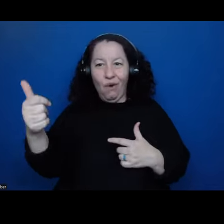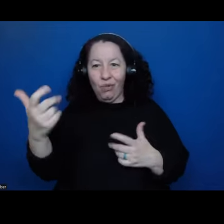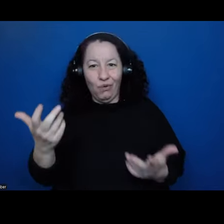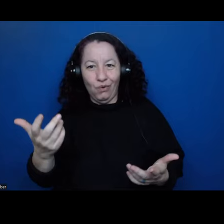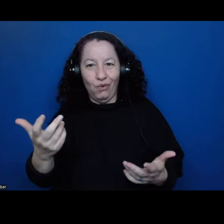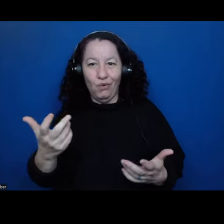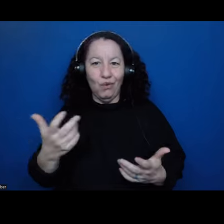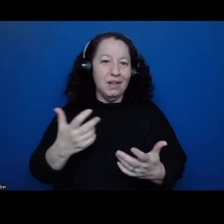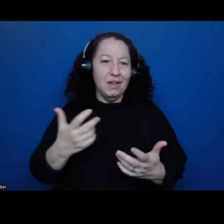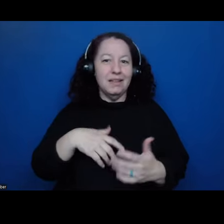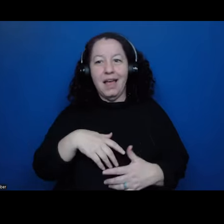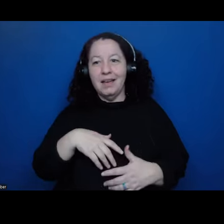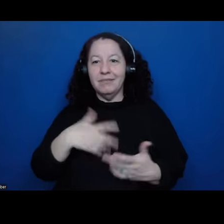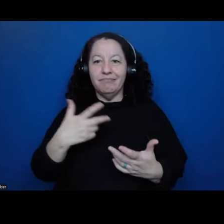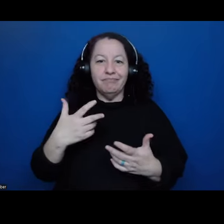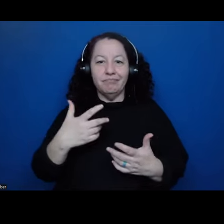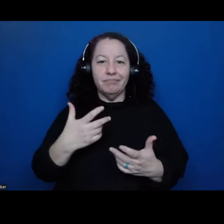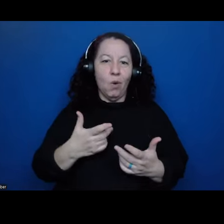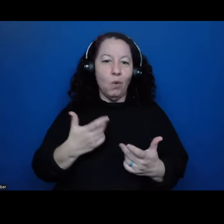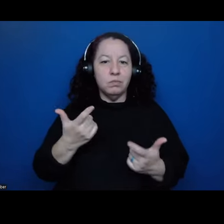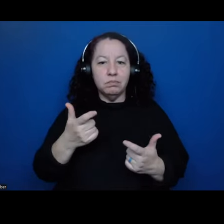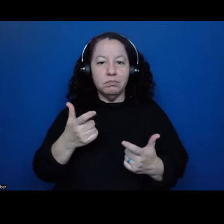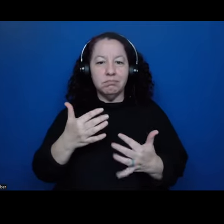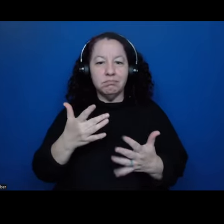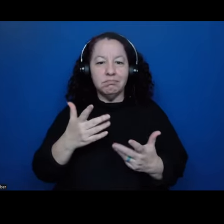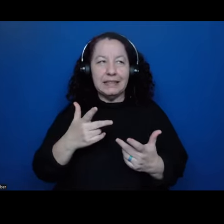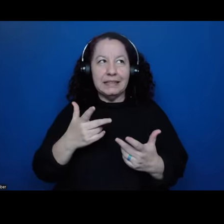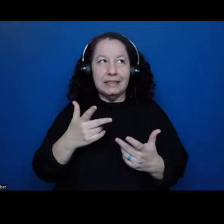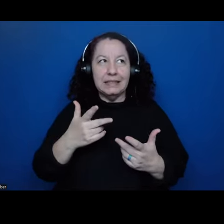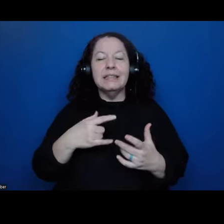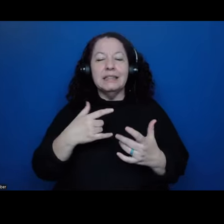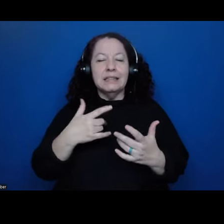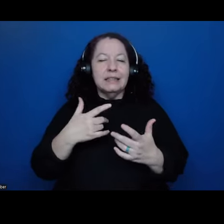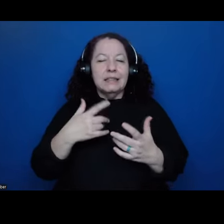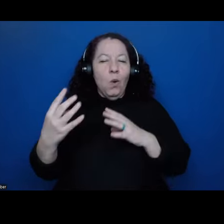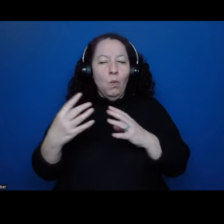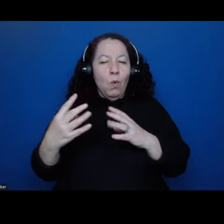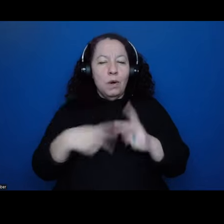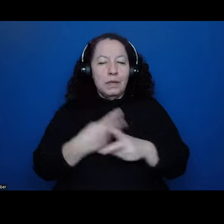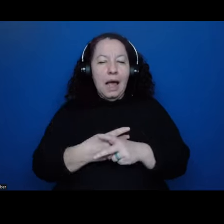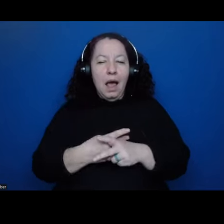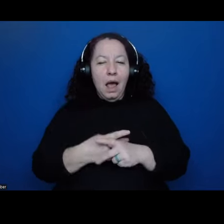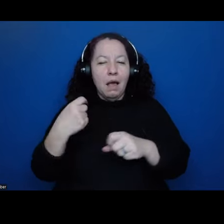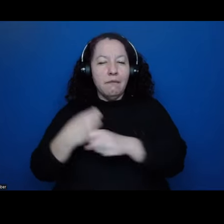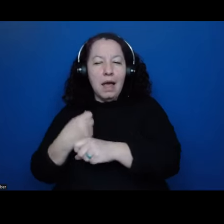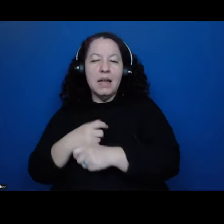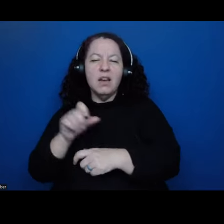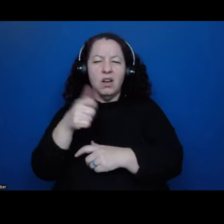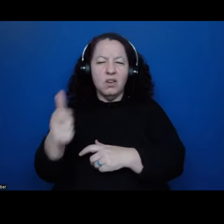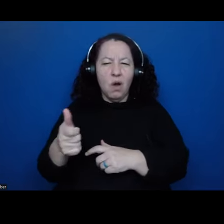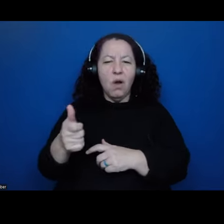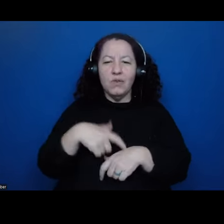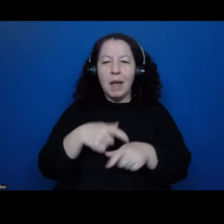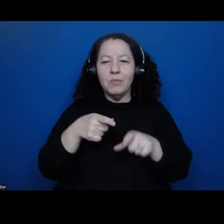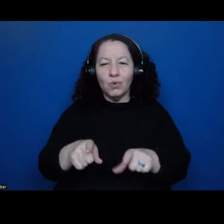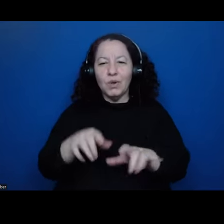armed conflict or overwork and other, um, attributes of the colonial period, um, in, in during the 16th century. So